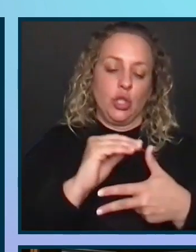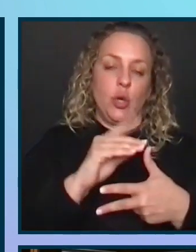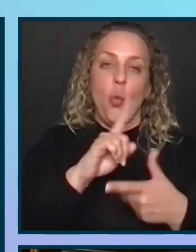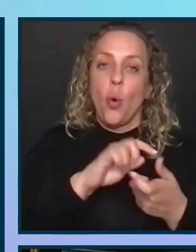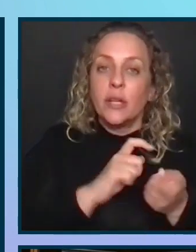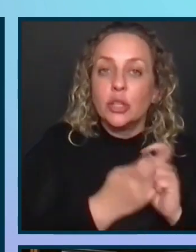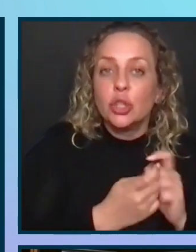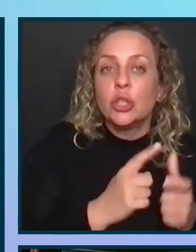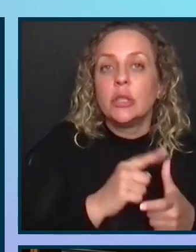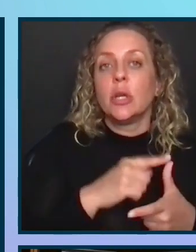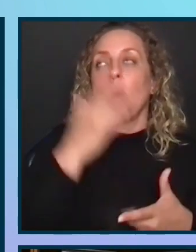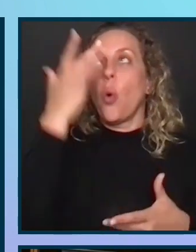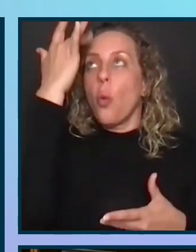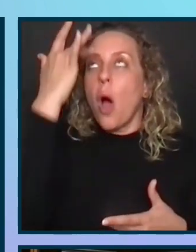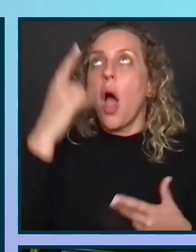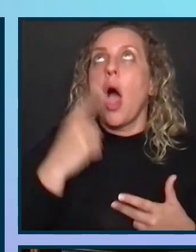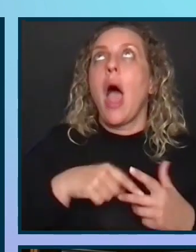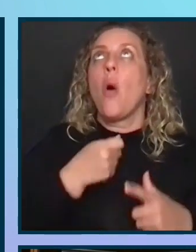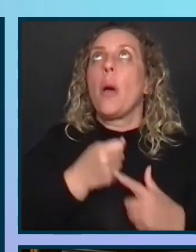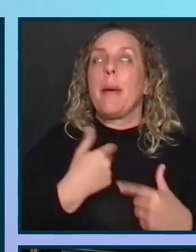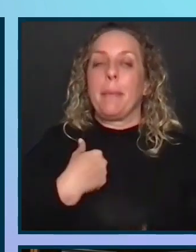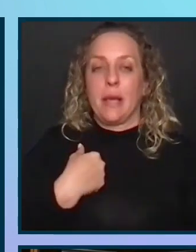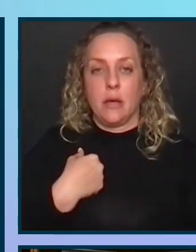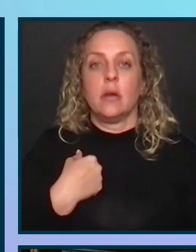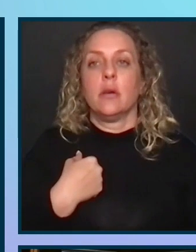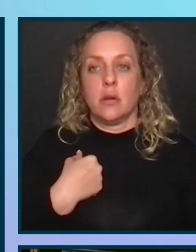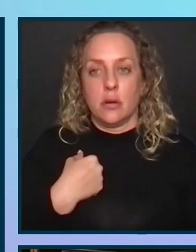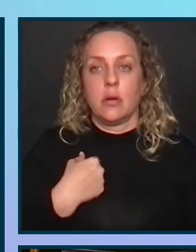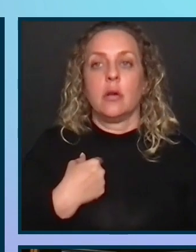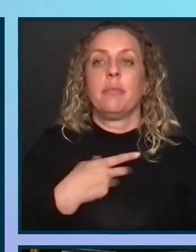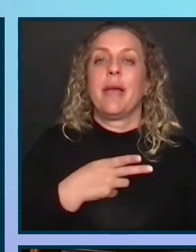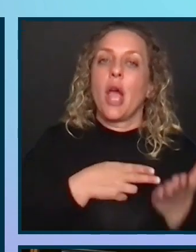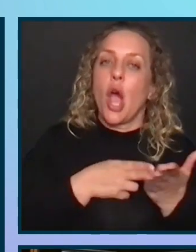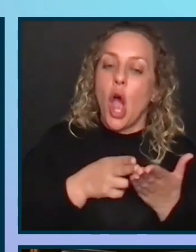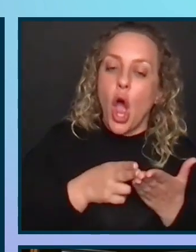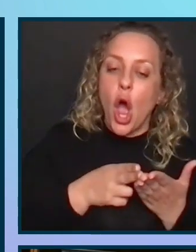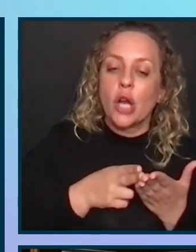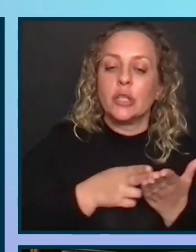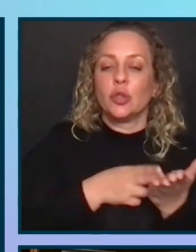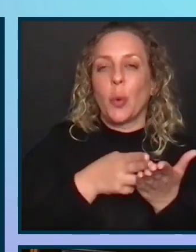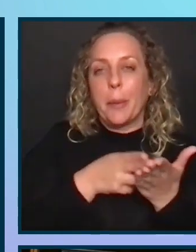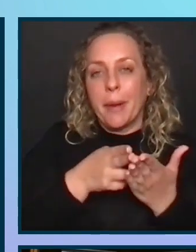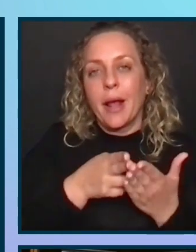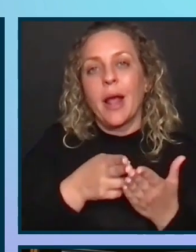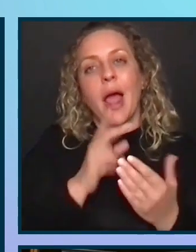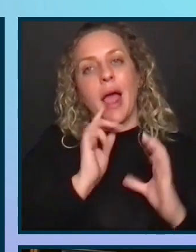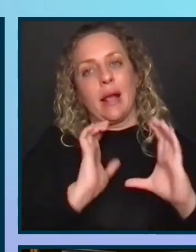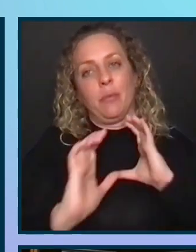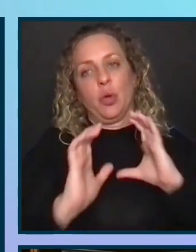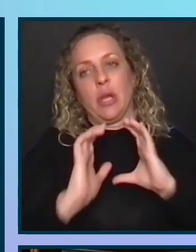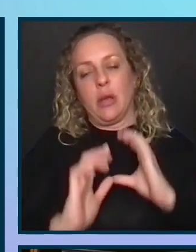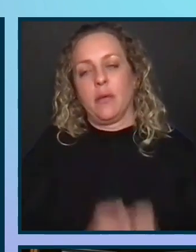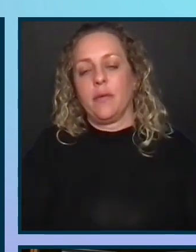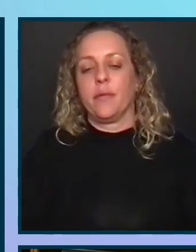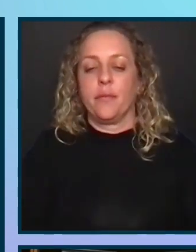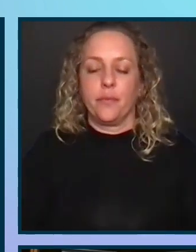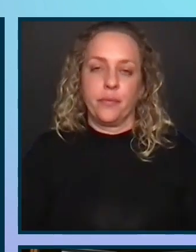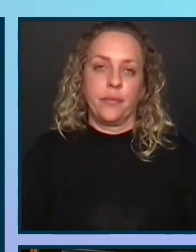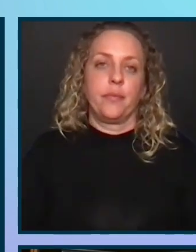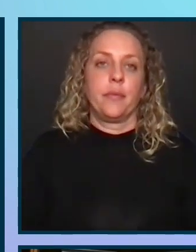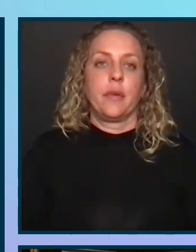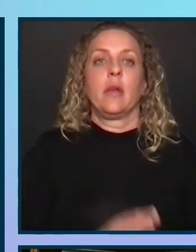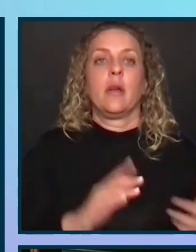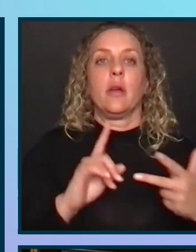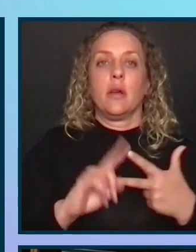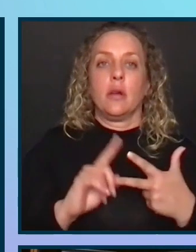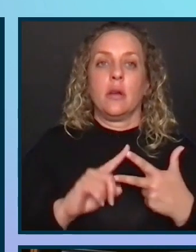why are we doing it, how it's going to impact me. Be honest and transparent and communicate. The next stage